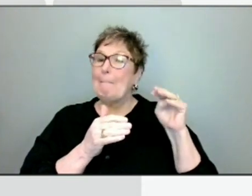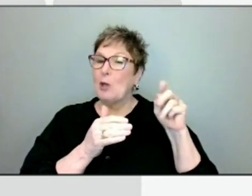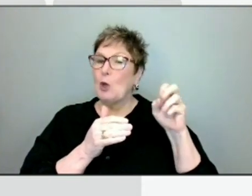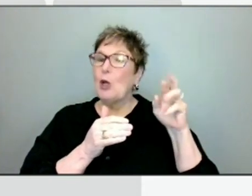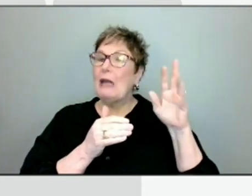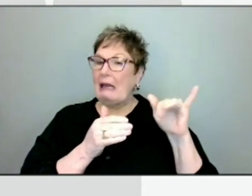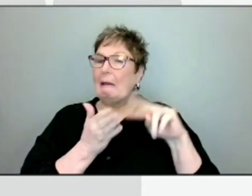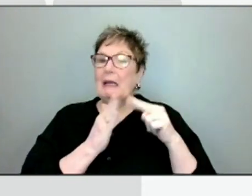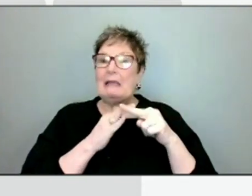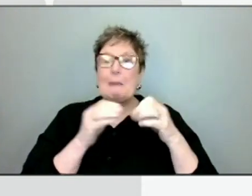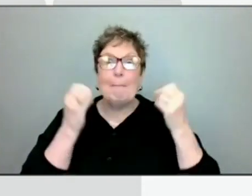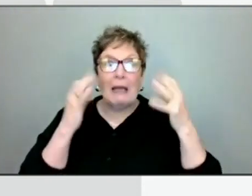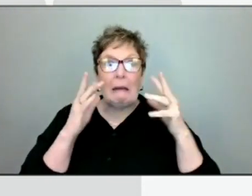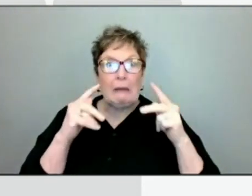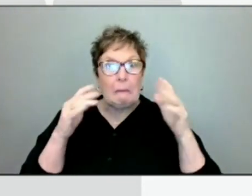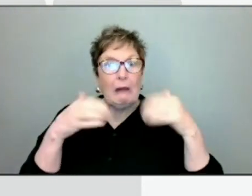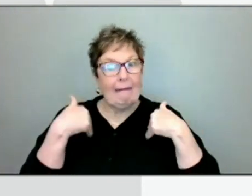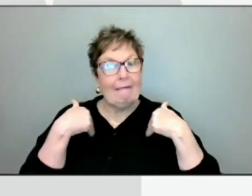dissipate?